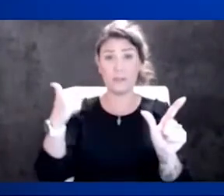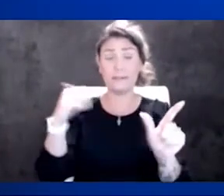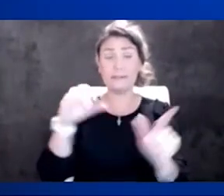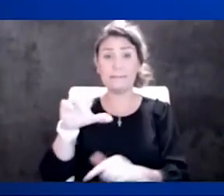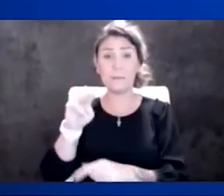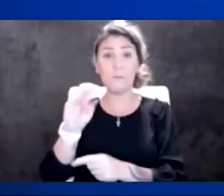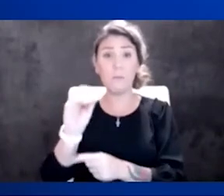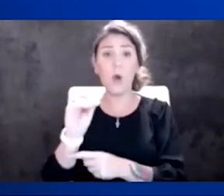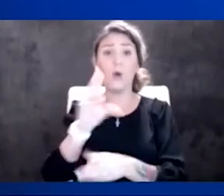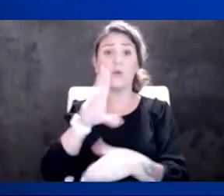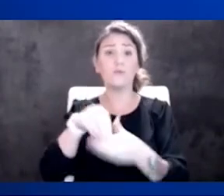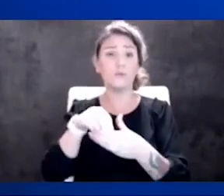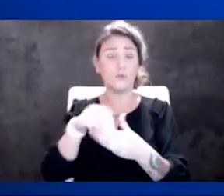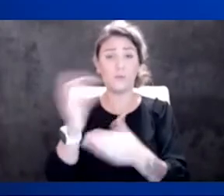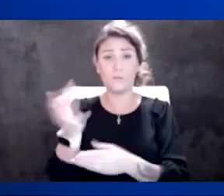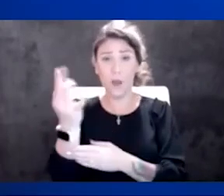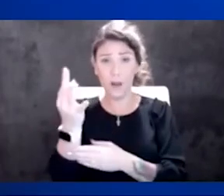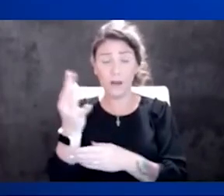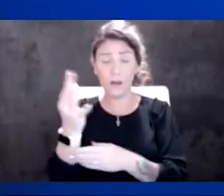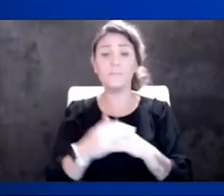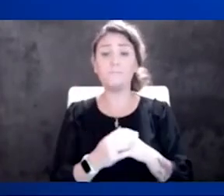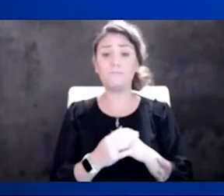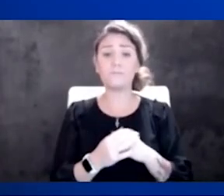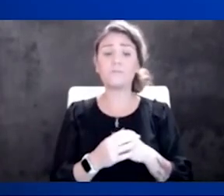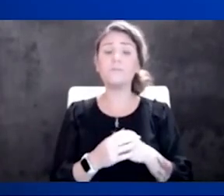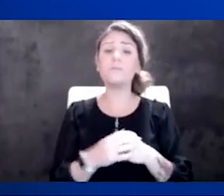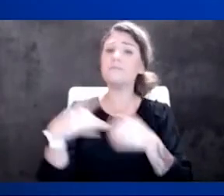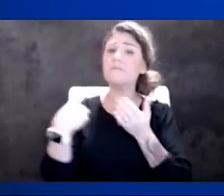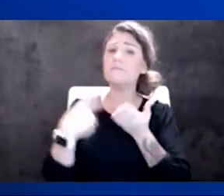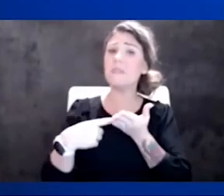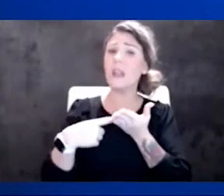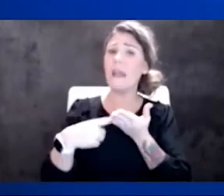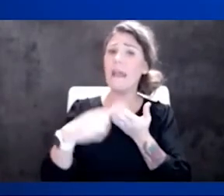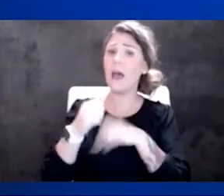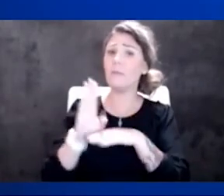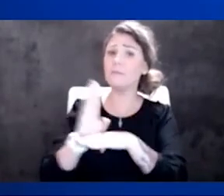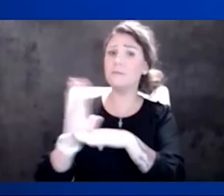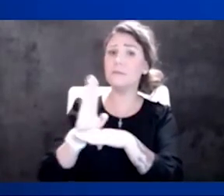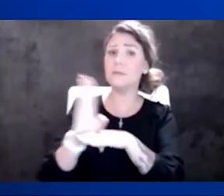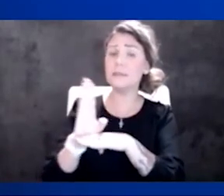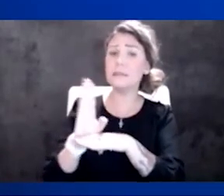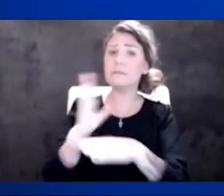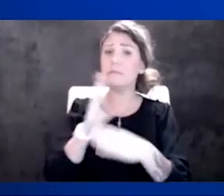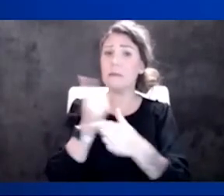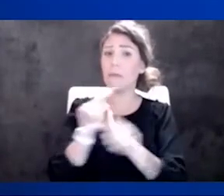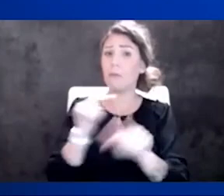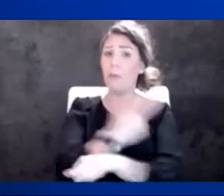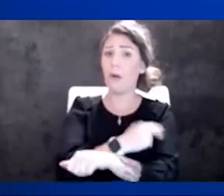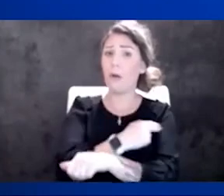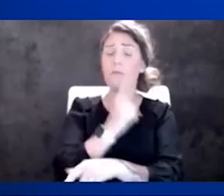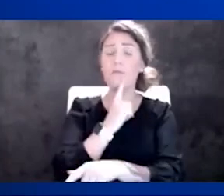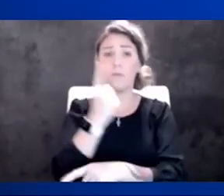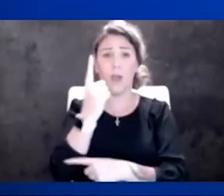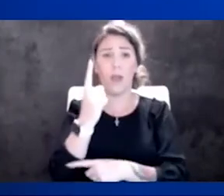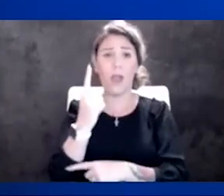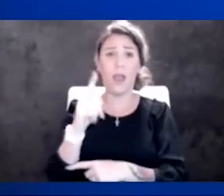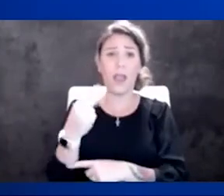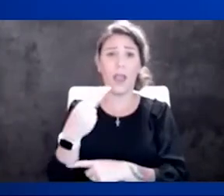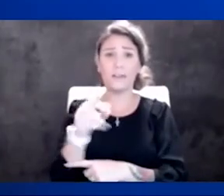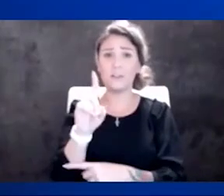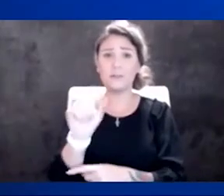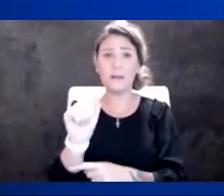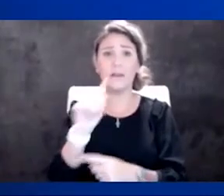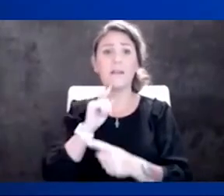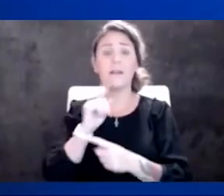Friday, talked about how busy they are. We know that one of the HCA hospitals are talking about that they actually had